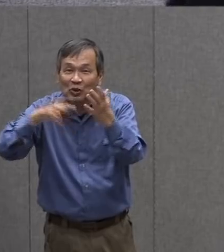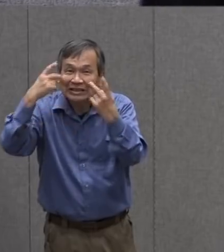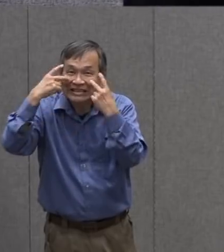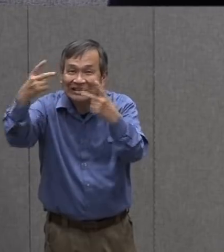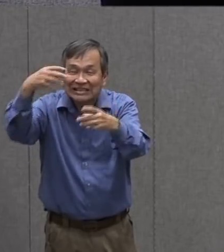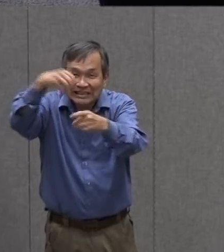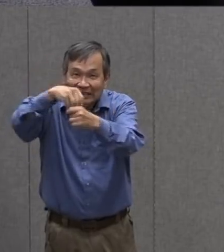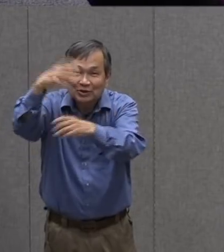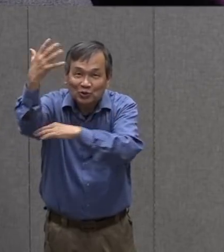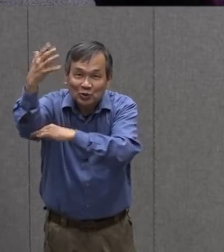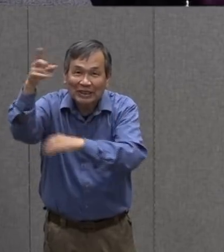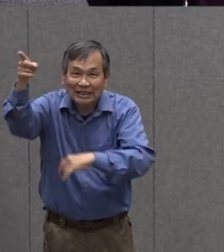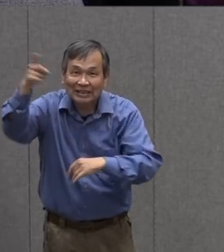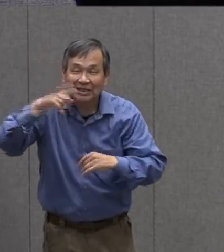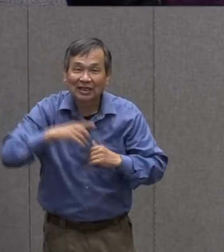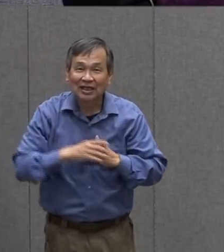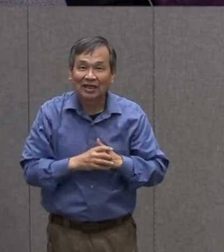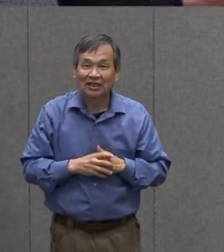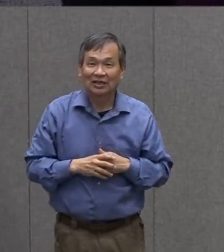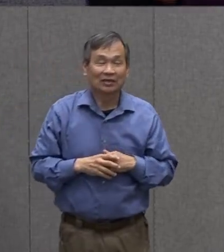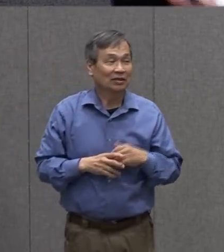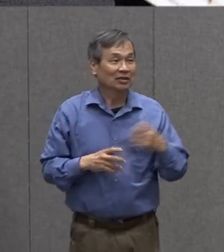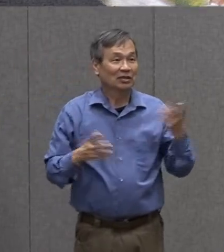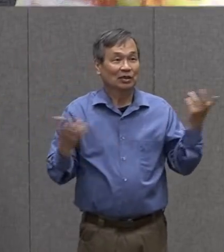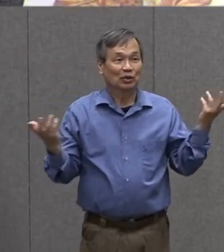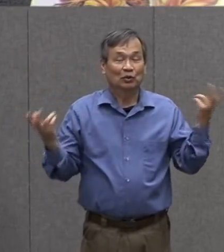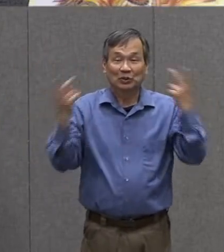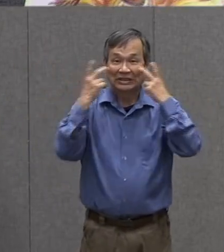see. What do you see in the tree?